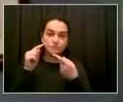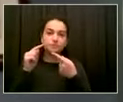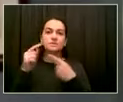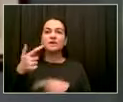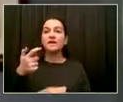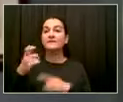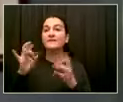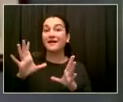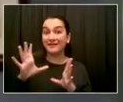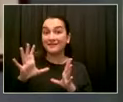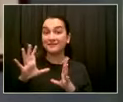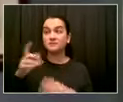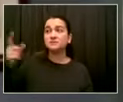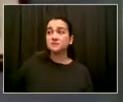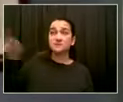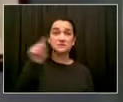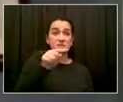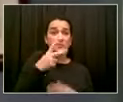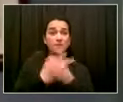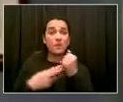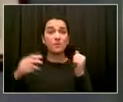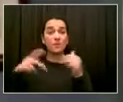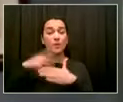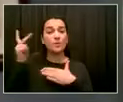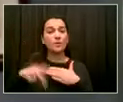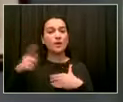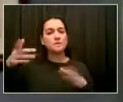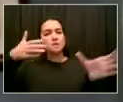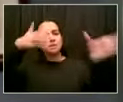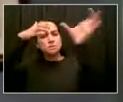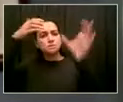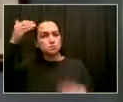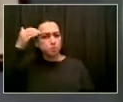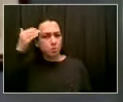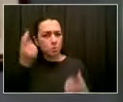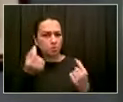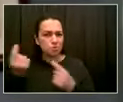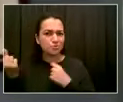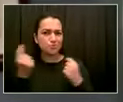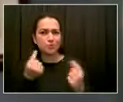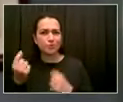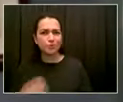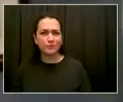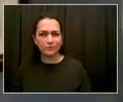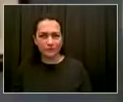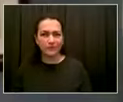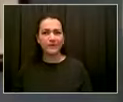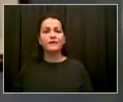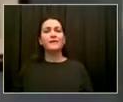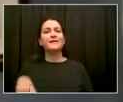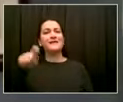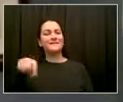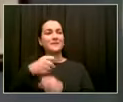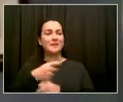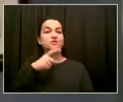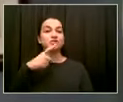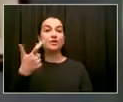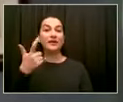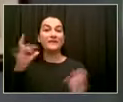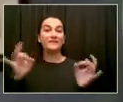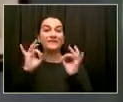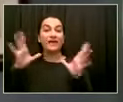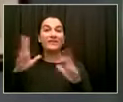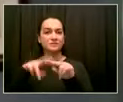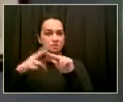partners in this movement to bring an end to gun violence. And Kevin provides so much support to returning residents seeking